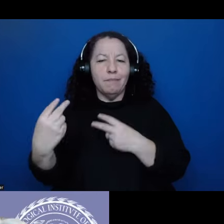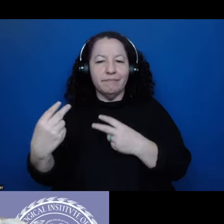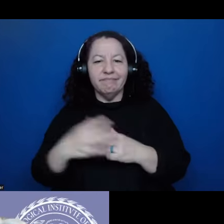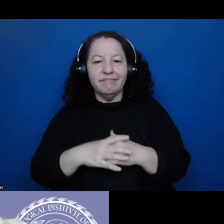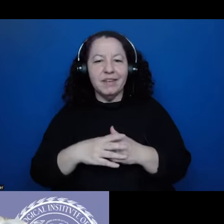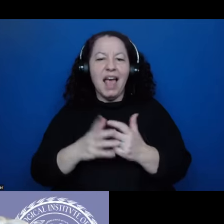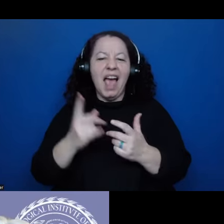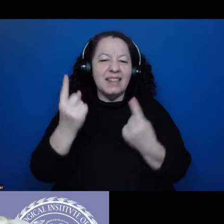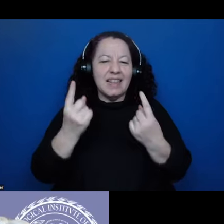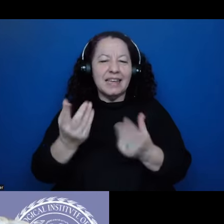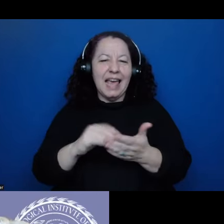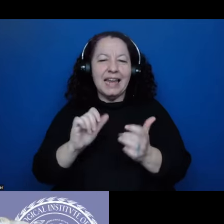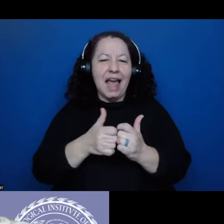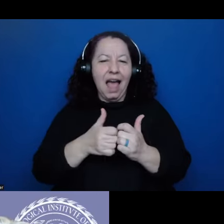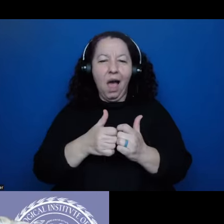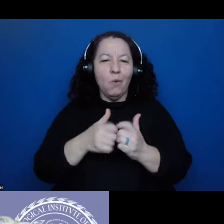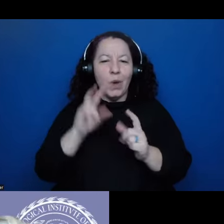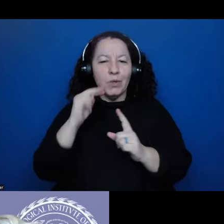we cast all these events in the past.